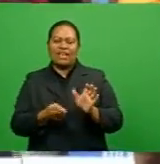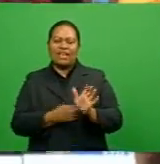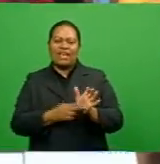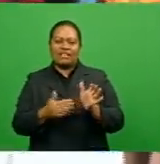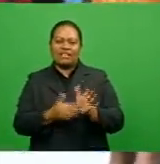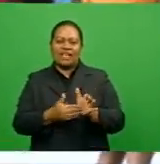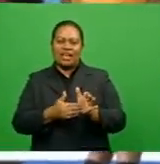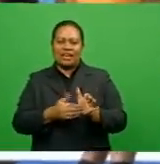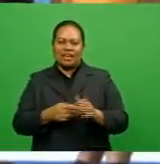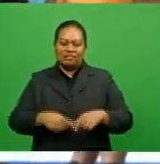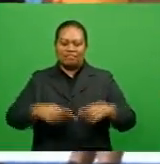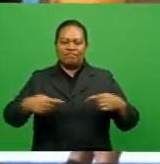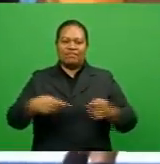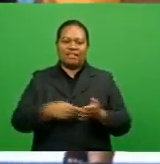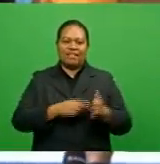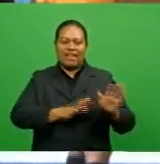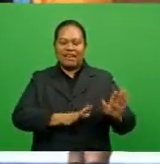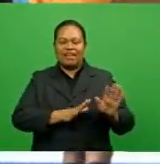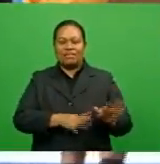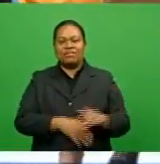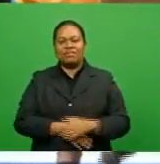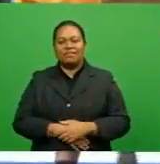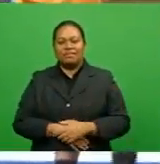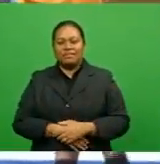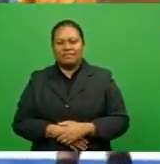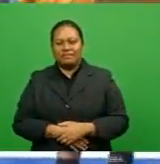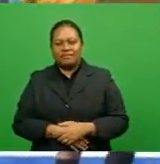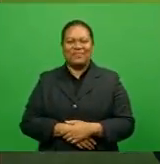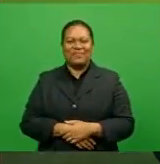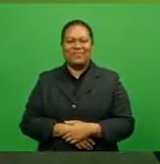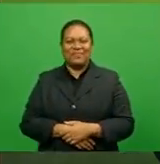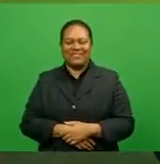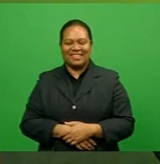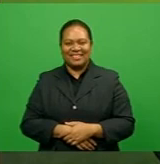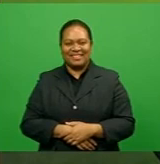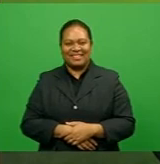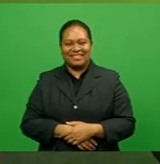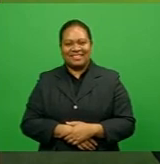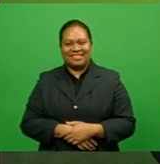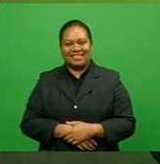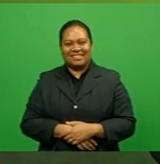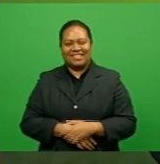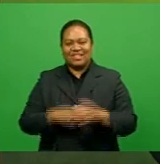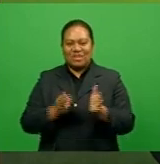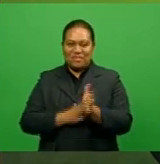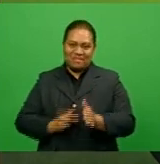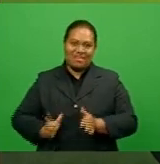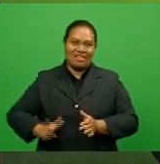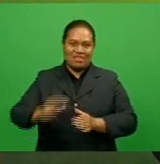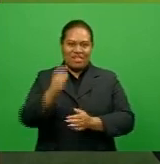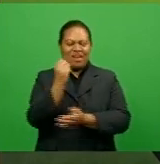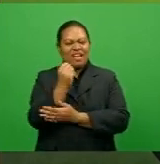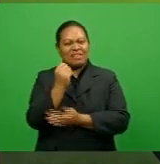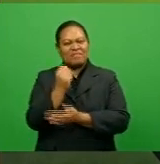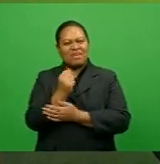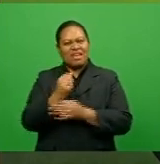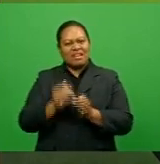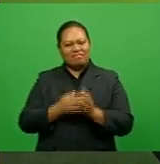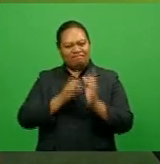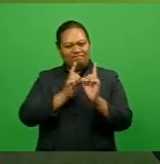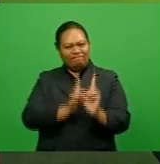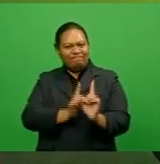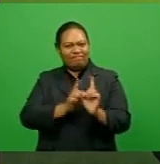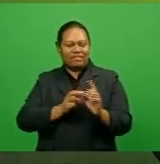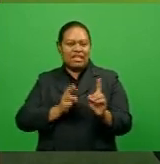Suva on Friday. Karlaini Tavi, FBC Sport. Madhuwata rugby is getting closer to its aim of